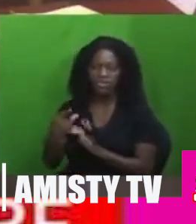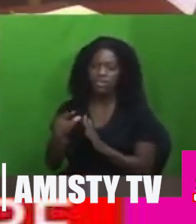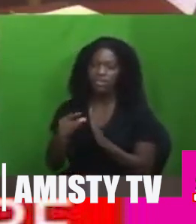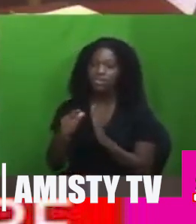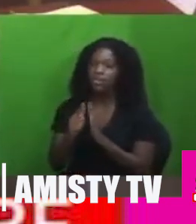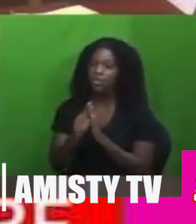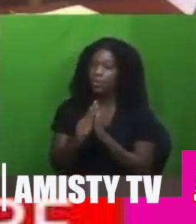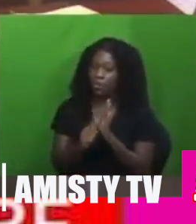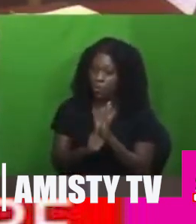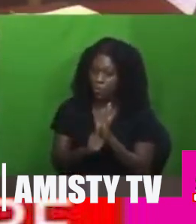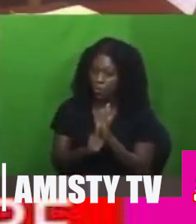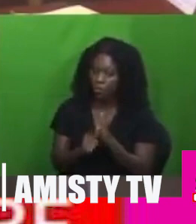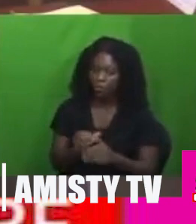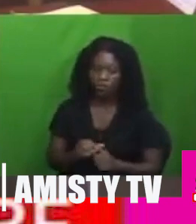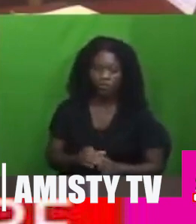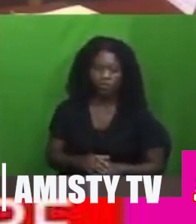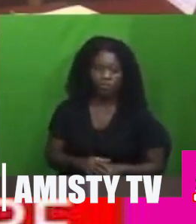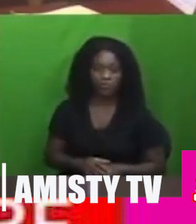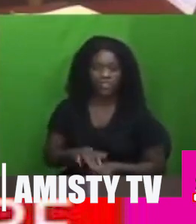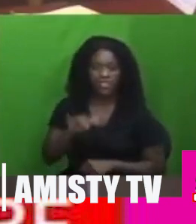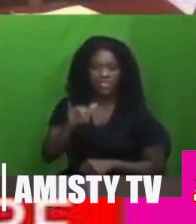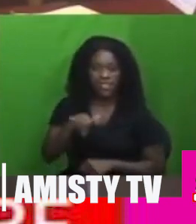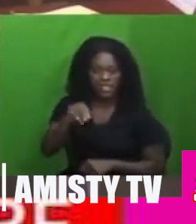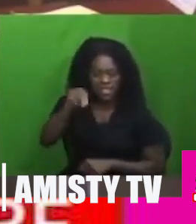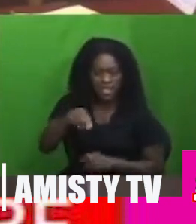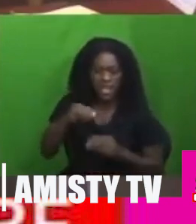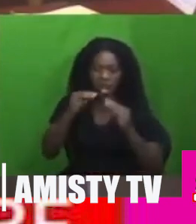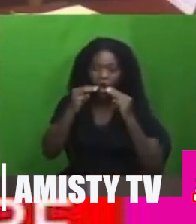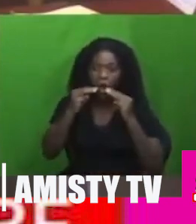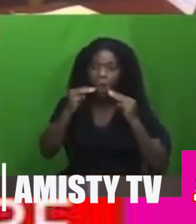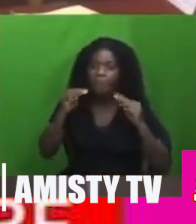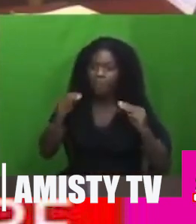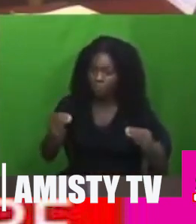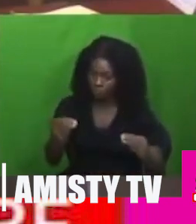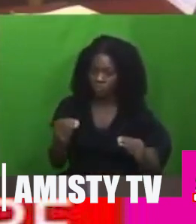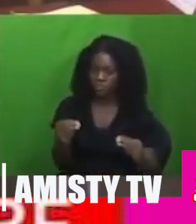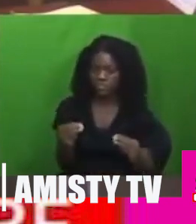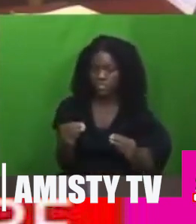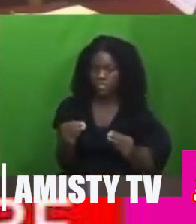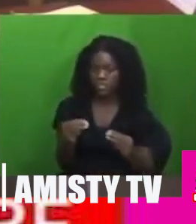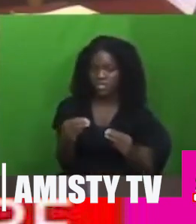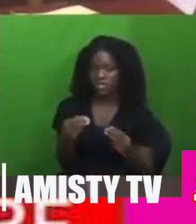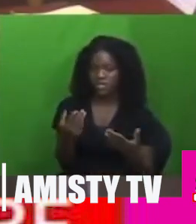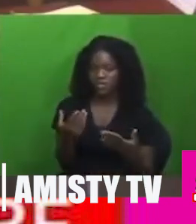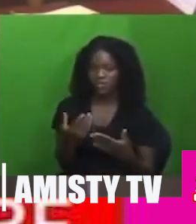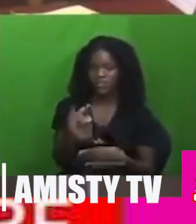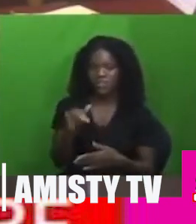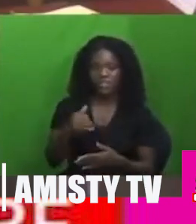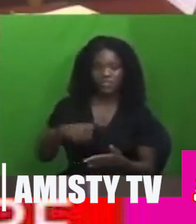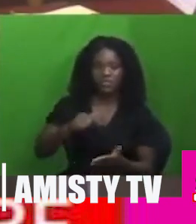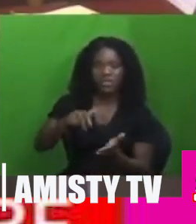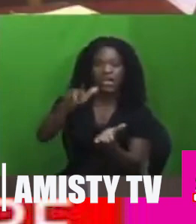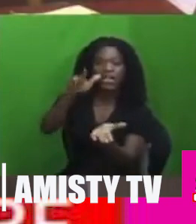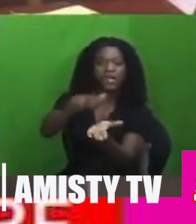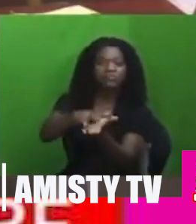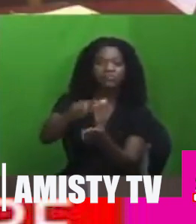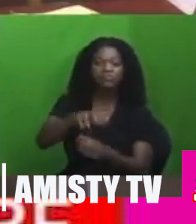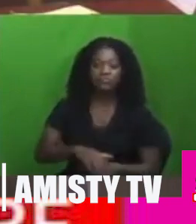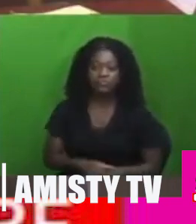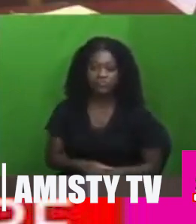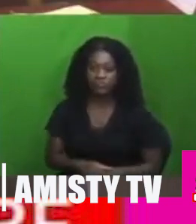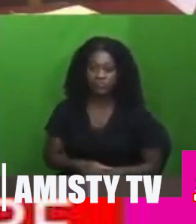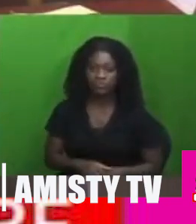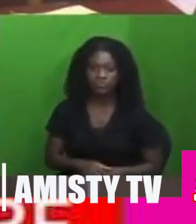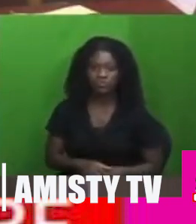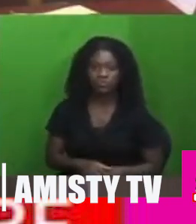Section 28 where a motion is required under these circumstances so that, Mr. Speaker, we can approve it. Mr. Speaker, let them not run